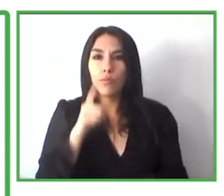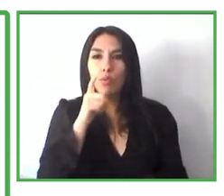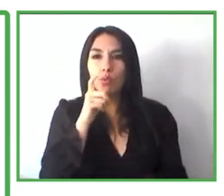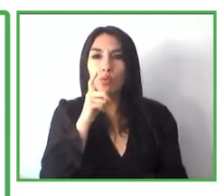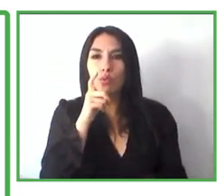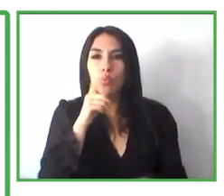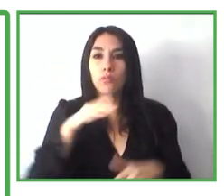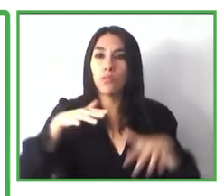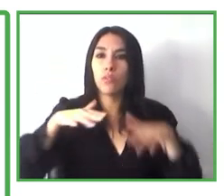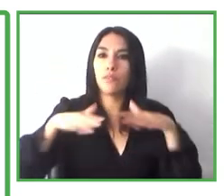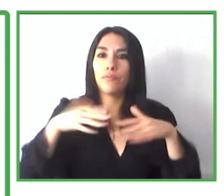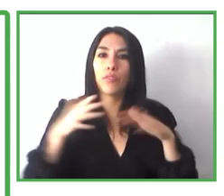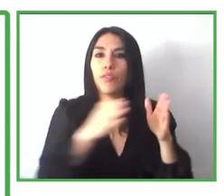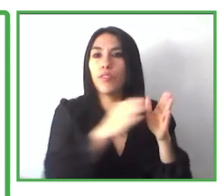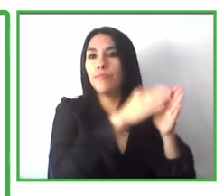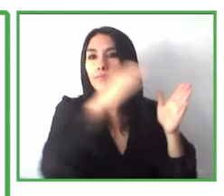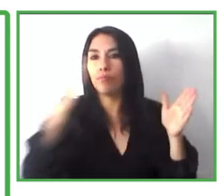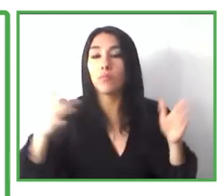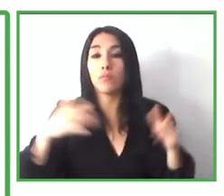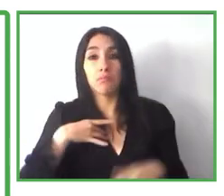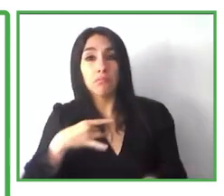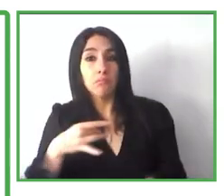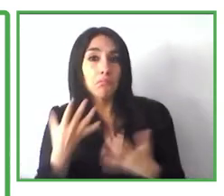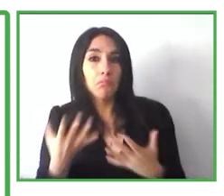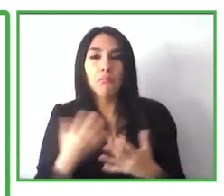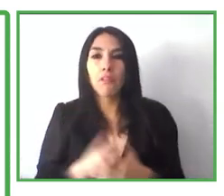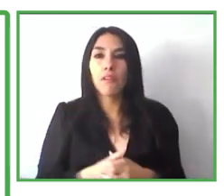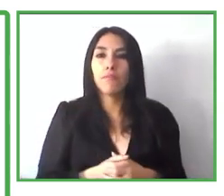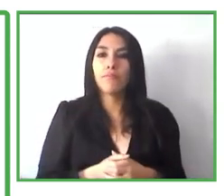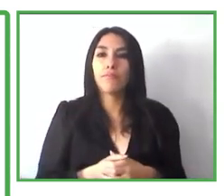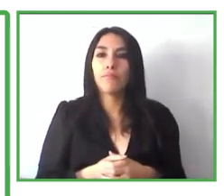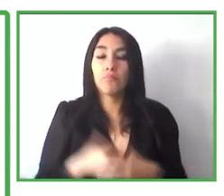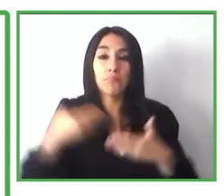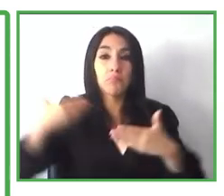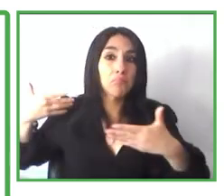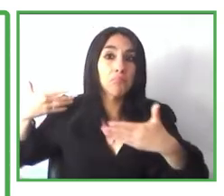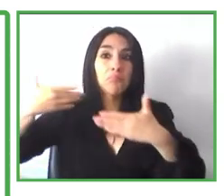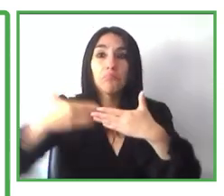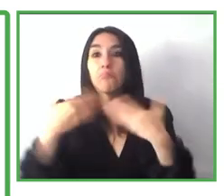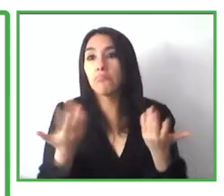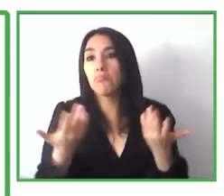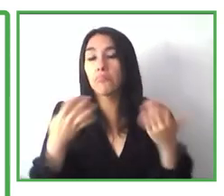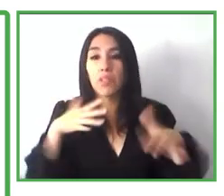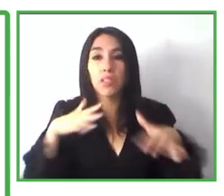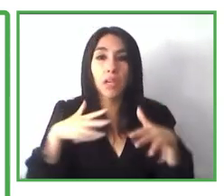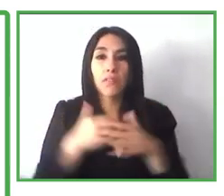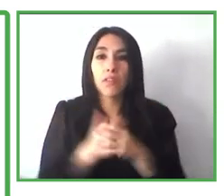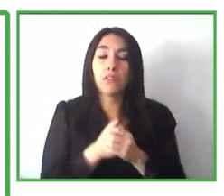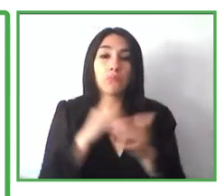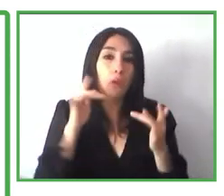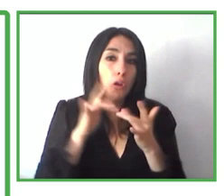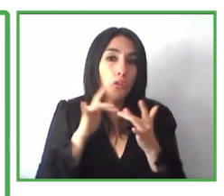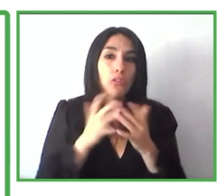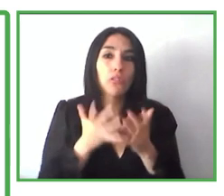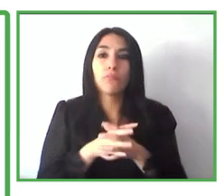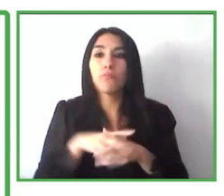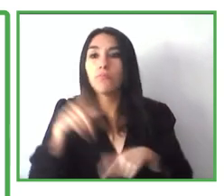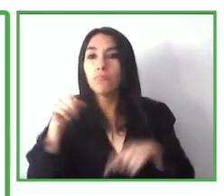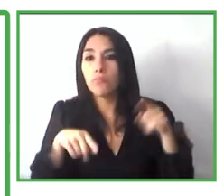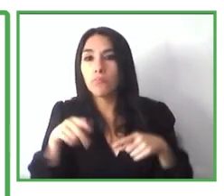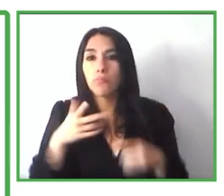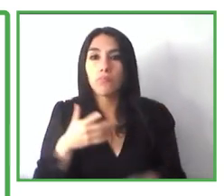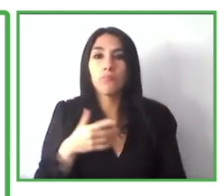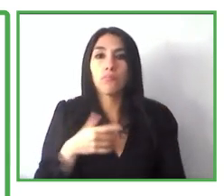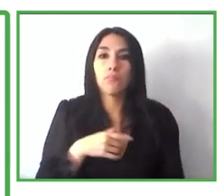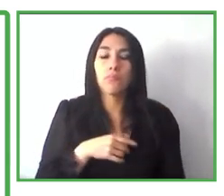service for as long as they wish. The lasting of the service is also customized that we even have some customers that have